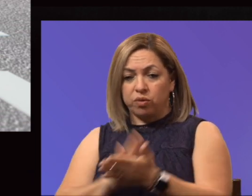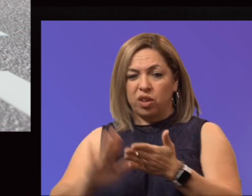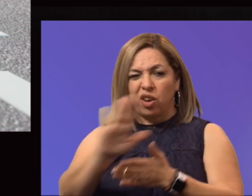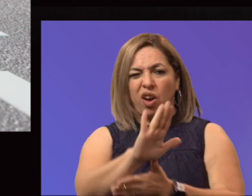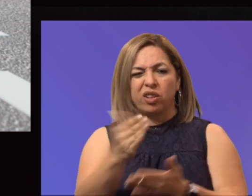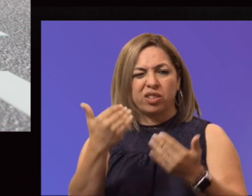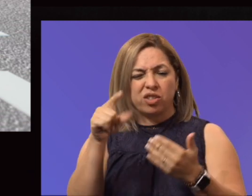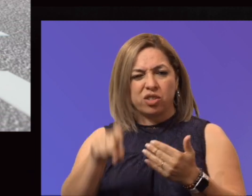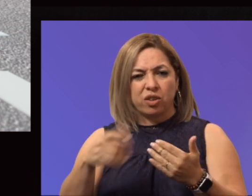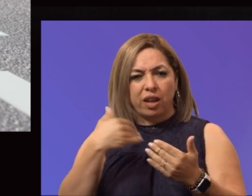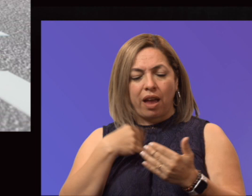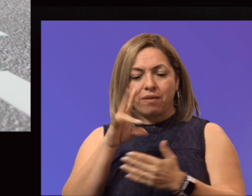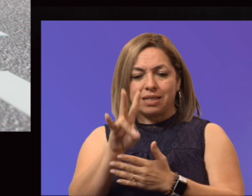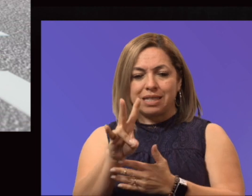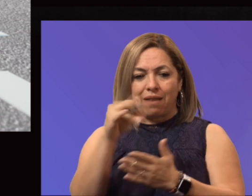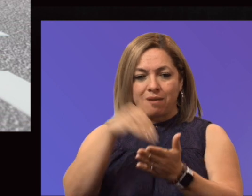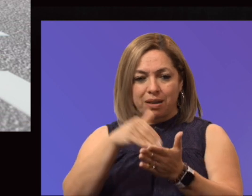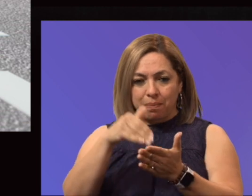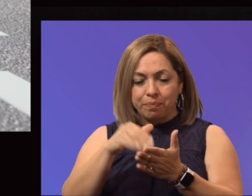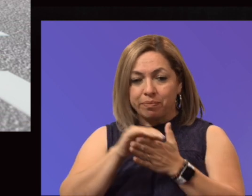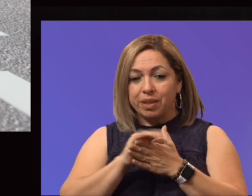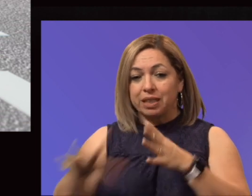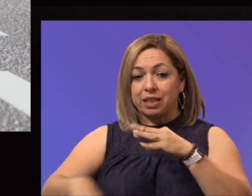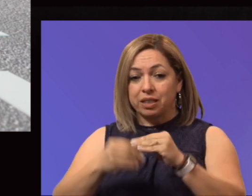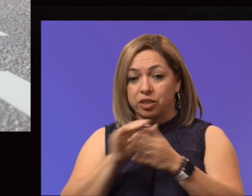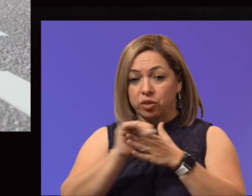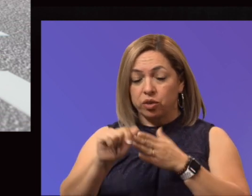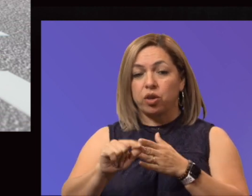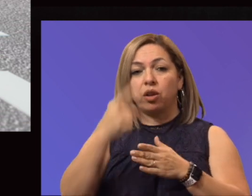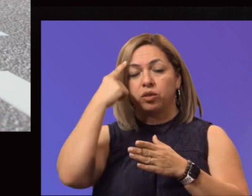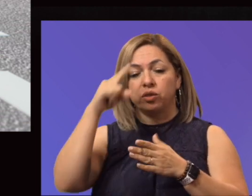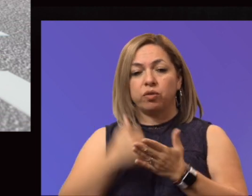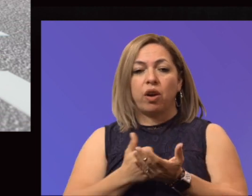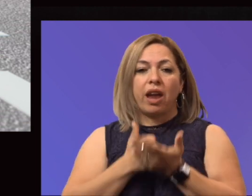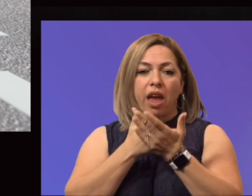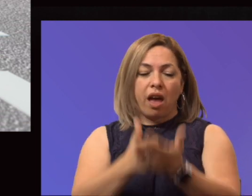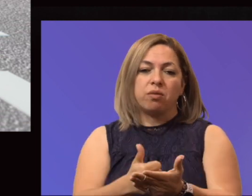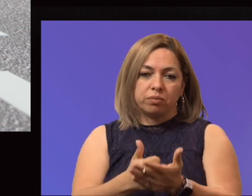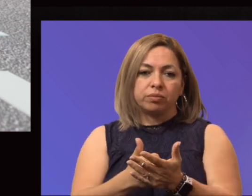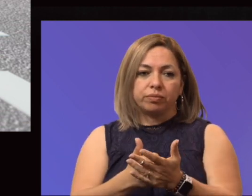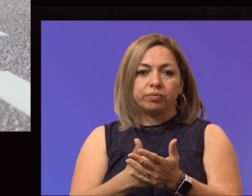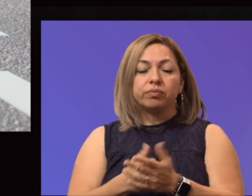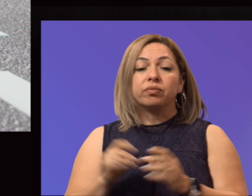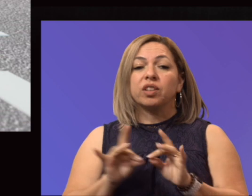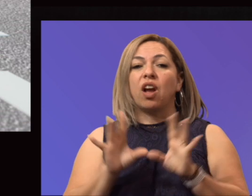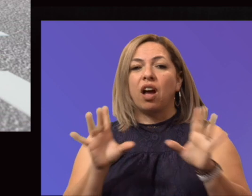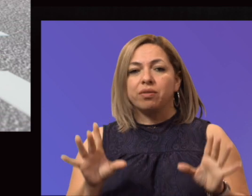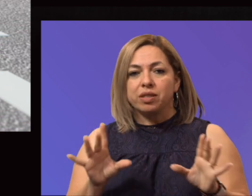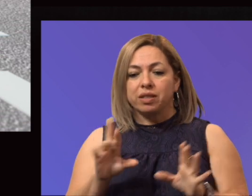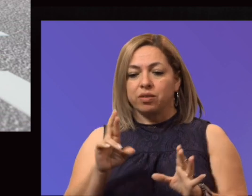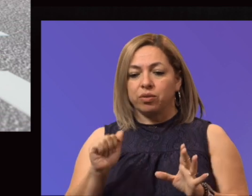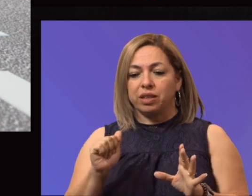additional dollars to be able to help us move forward. And obviously, re-accreditation visit by the Southern